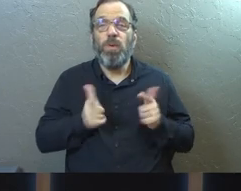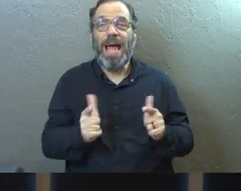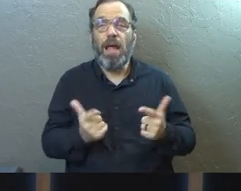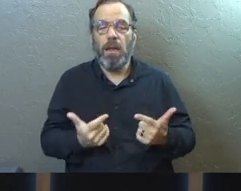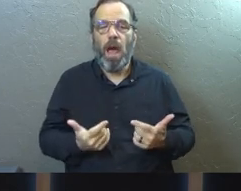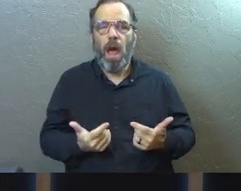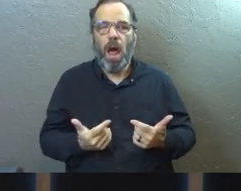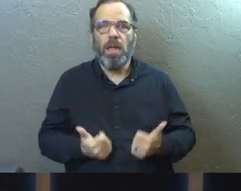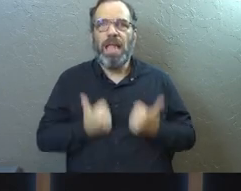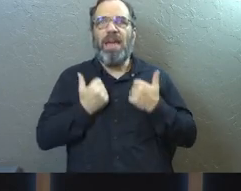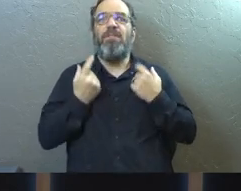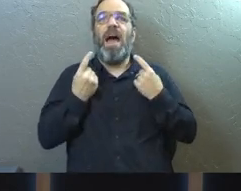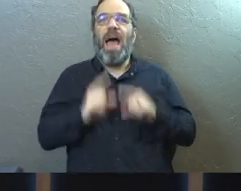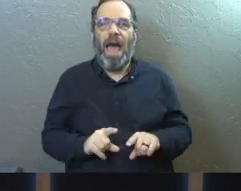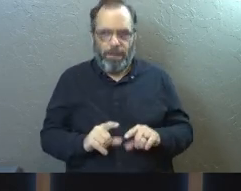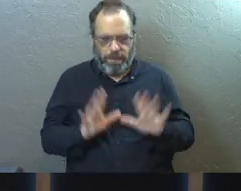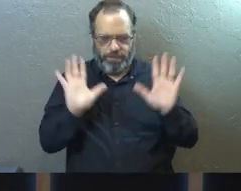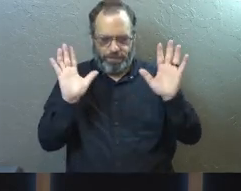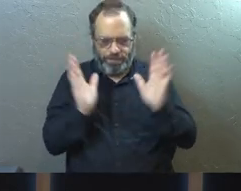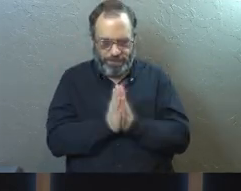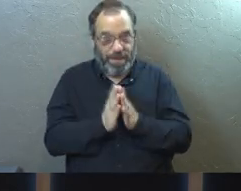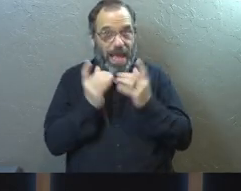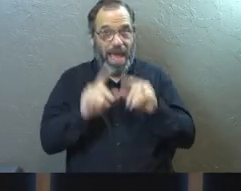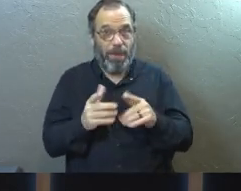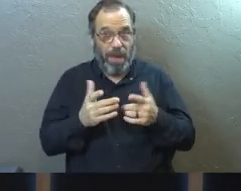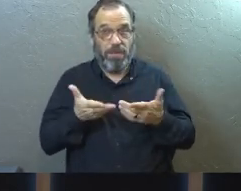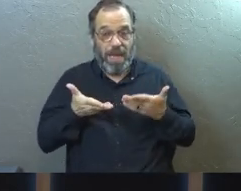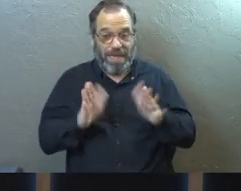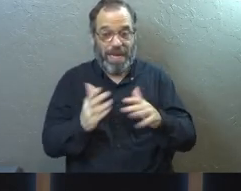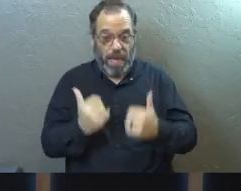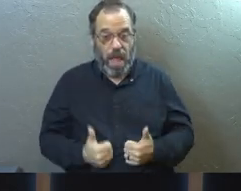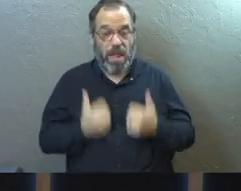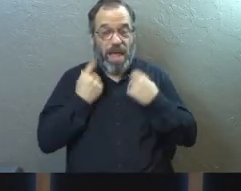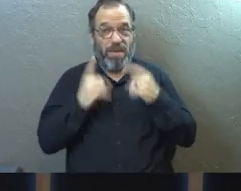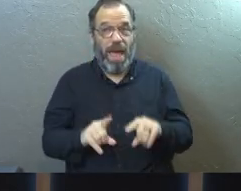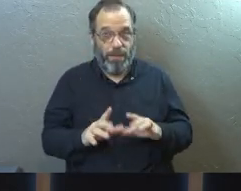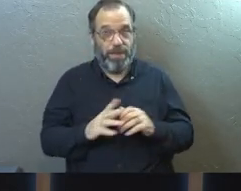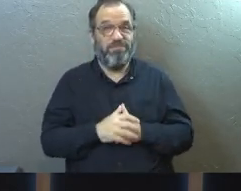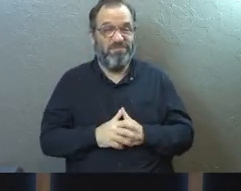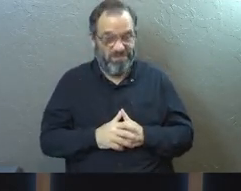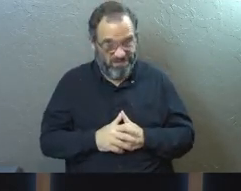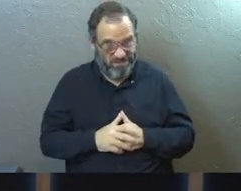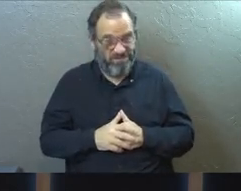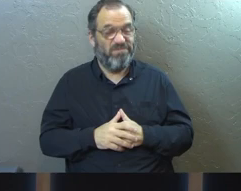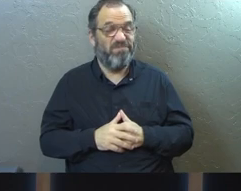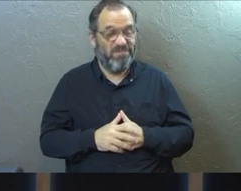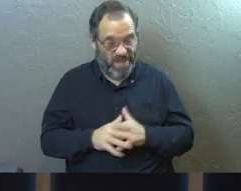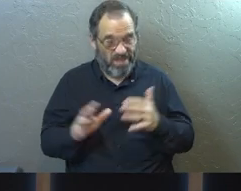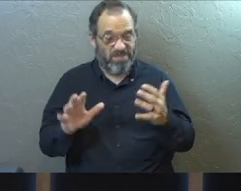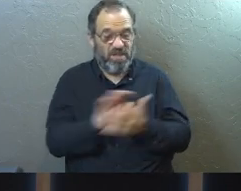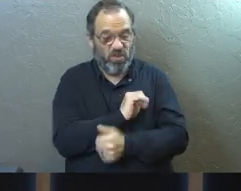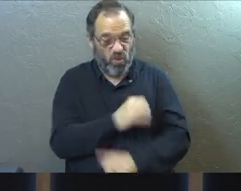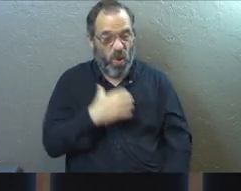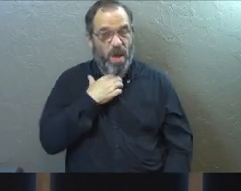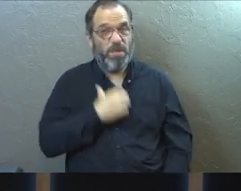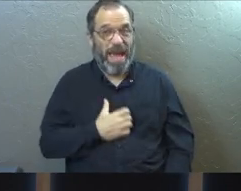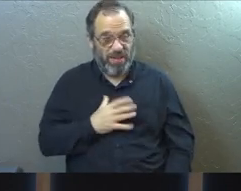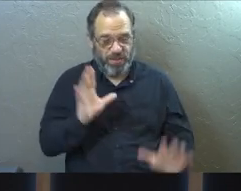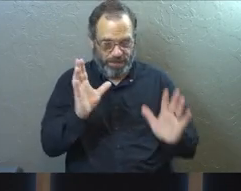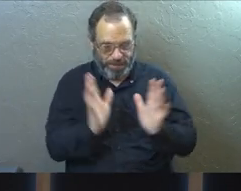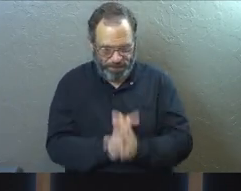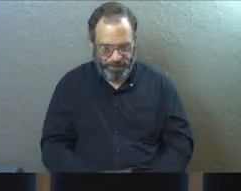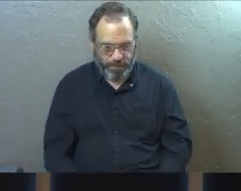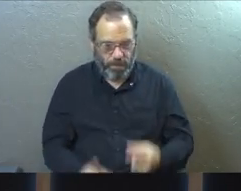what happens. This is what can come out of just letting life happen to us that can rob and kill our passion and our